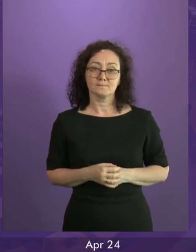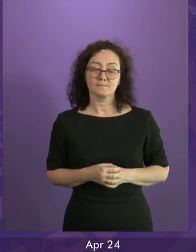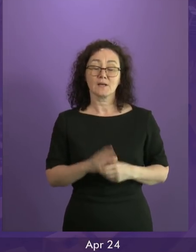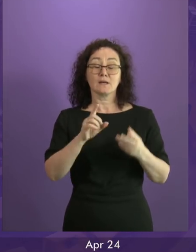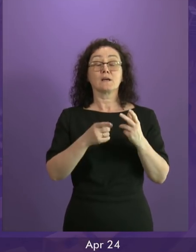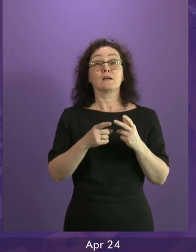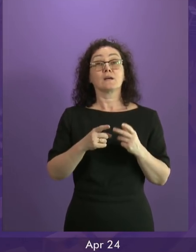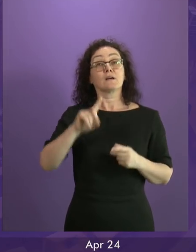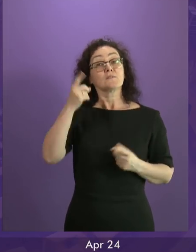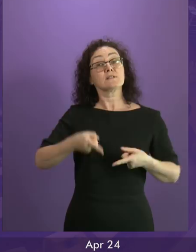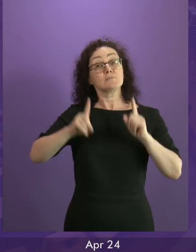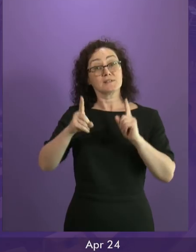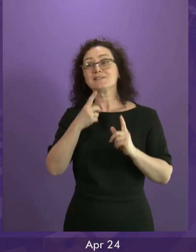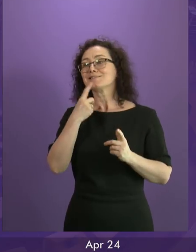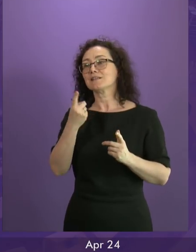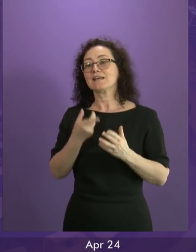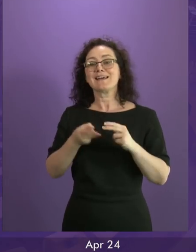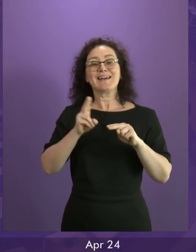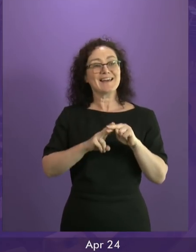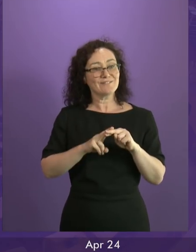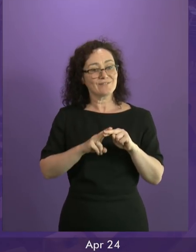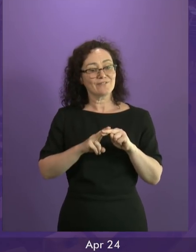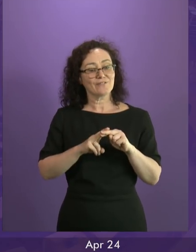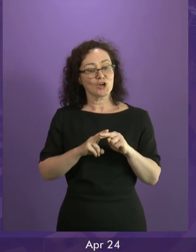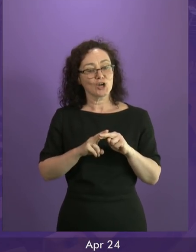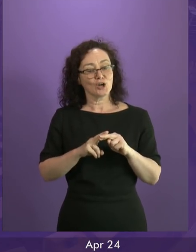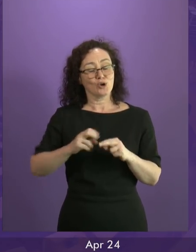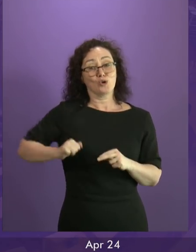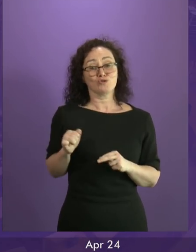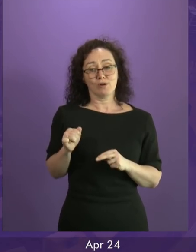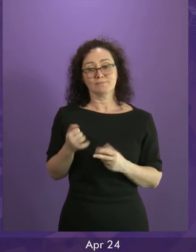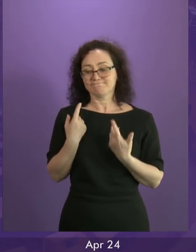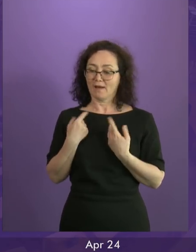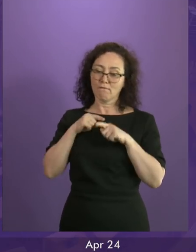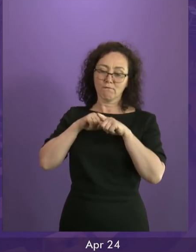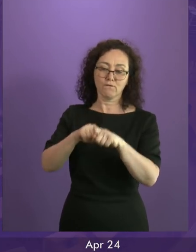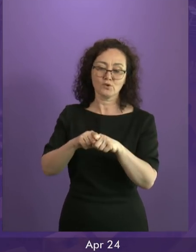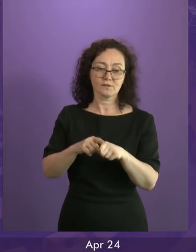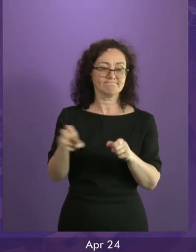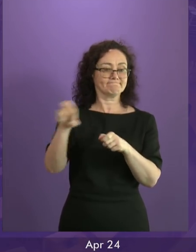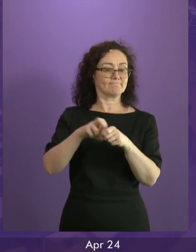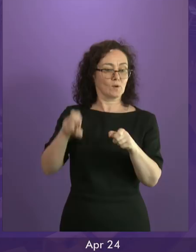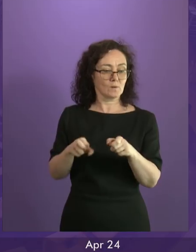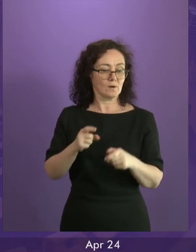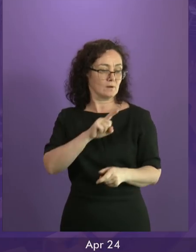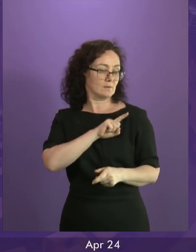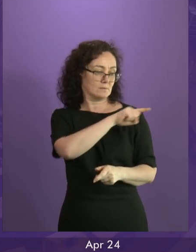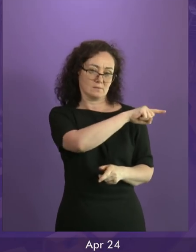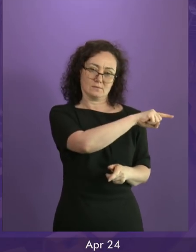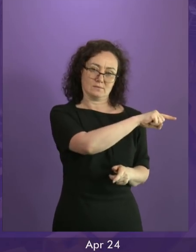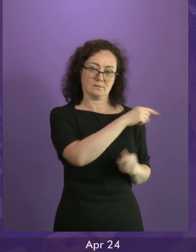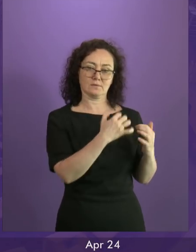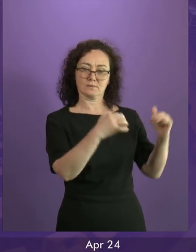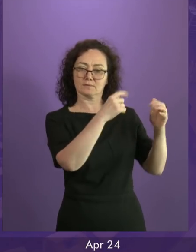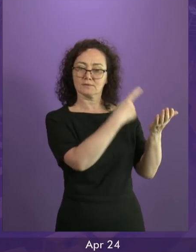Westminster system, we will progress to an independence referendum before the end of this Parliament in 2021. Can the First Minister say how she will